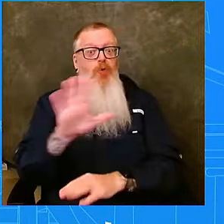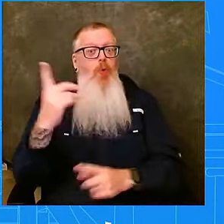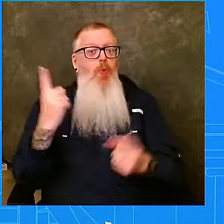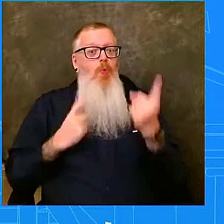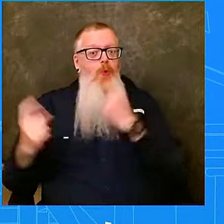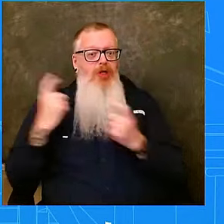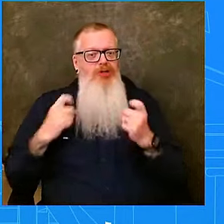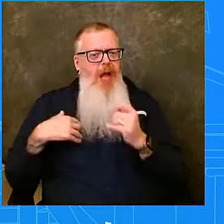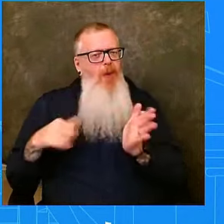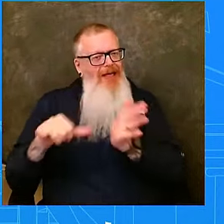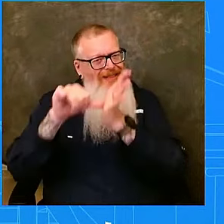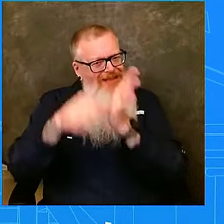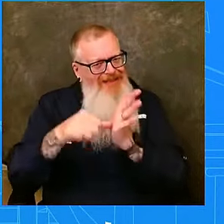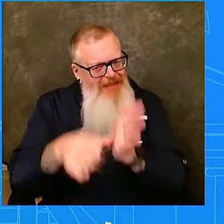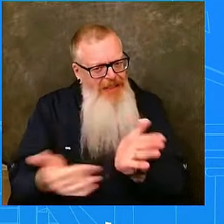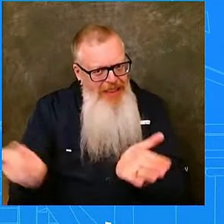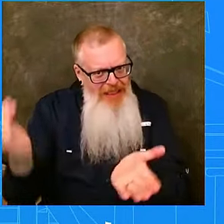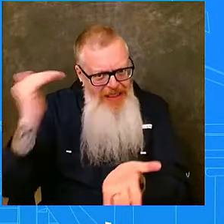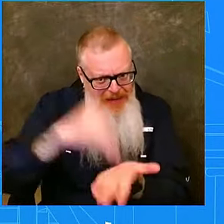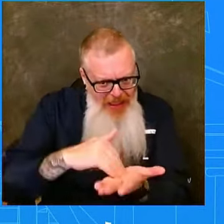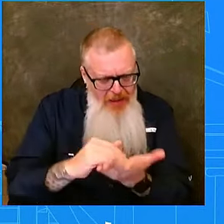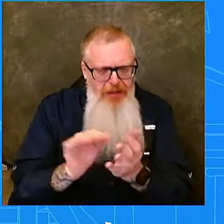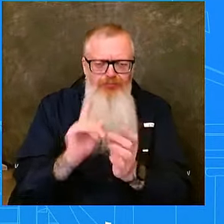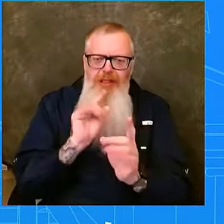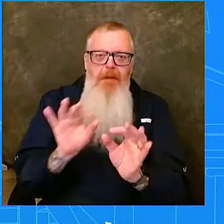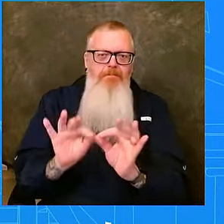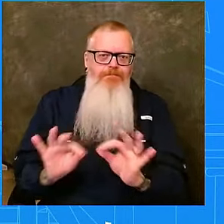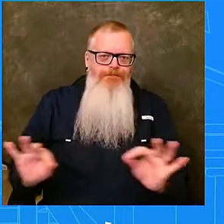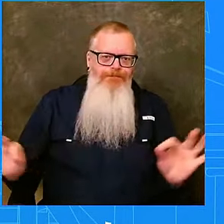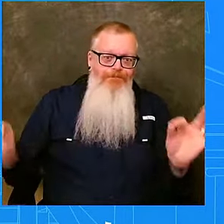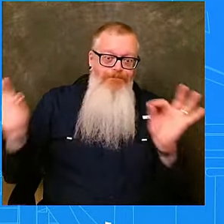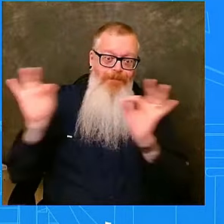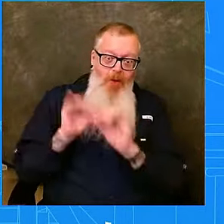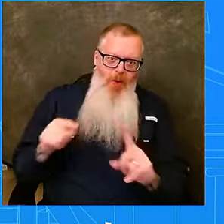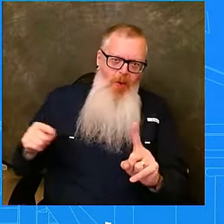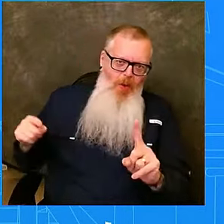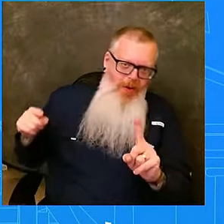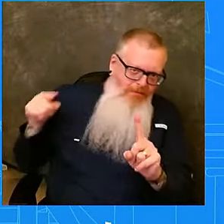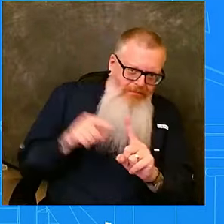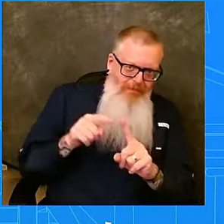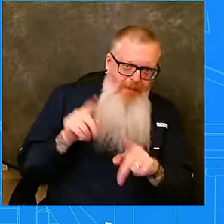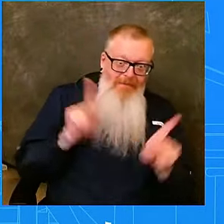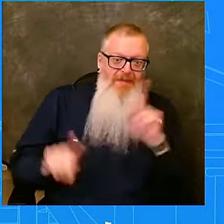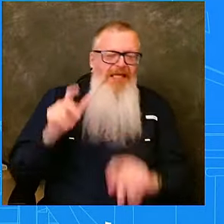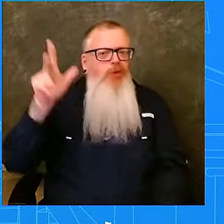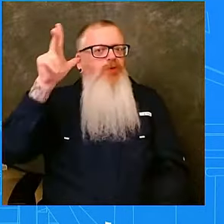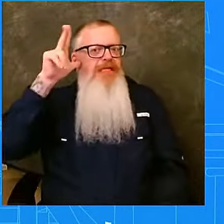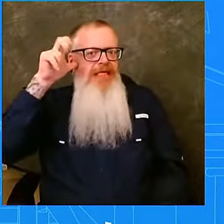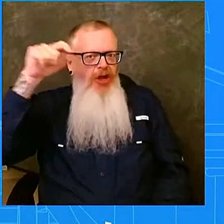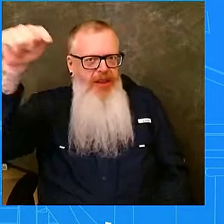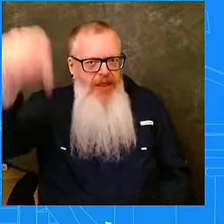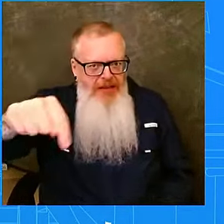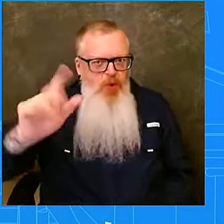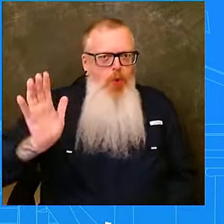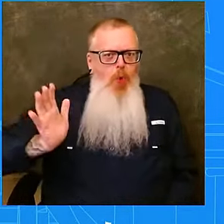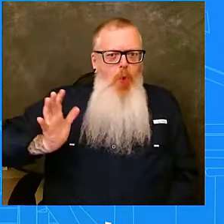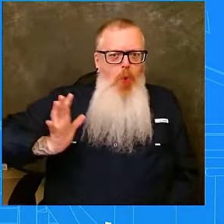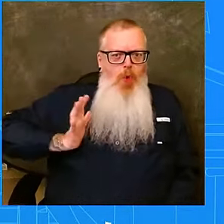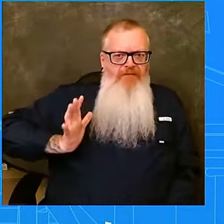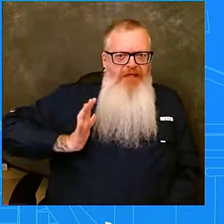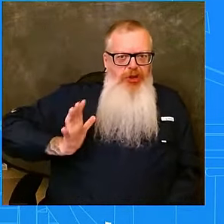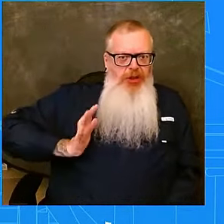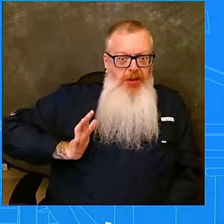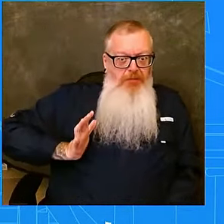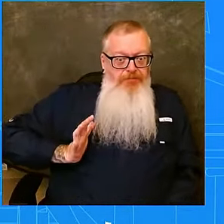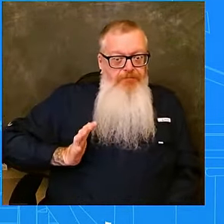extremely important. People need to listen to their local officials. They need to take this storm seriously. It's going to hit the